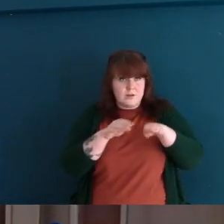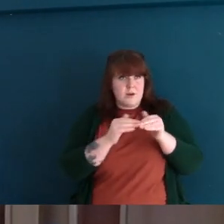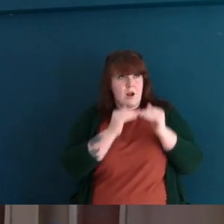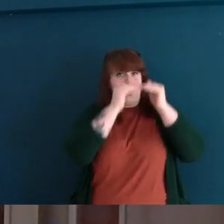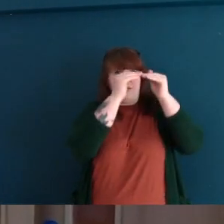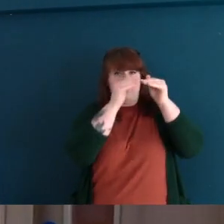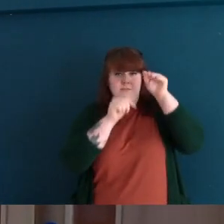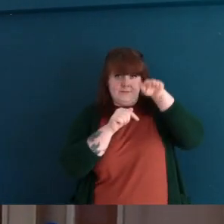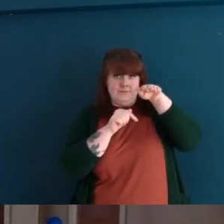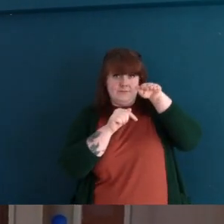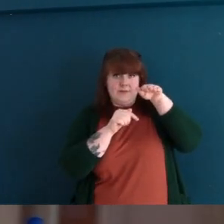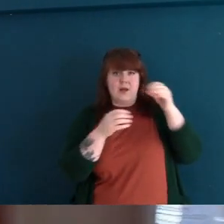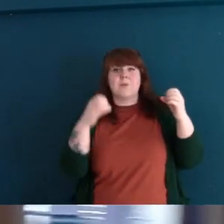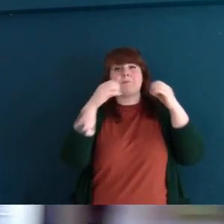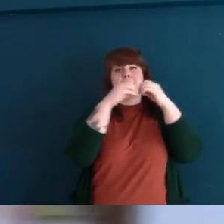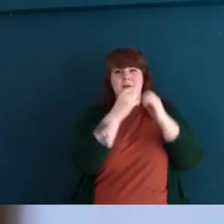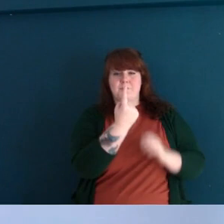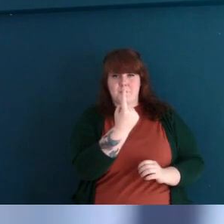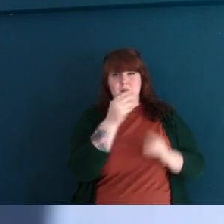This is the B1 corridor.